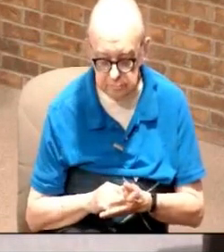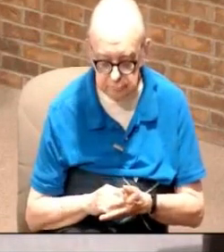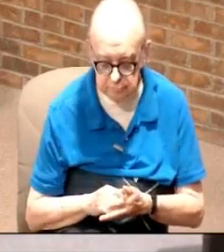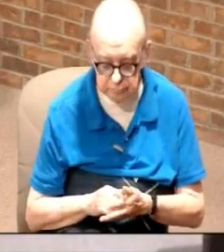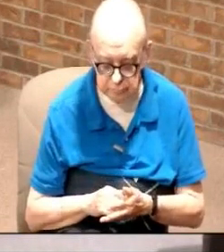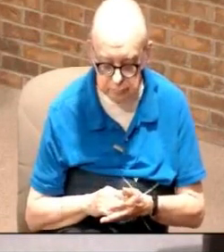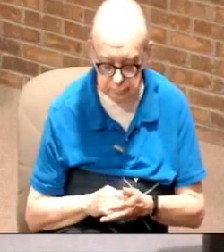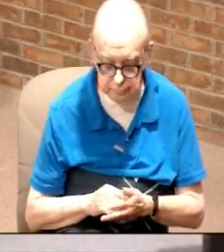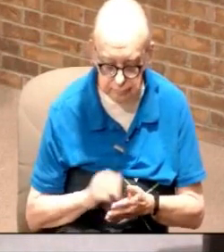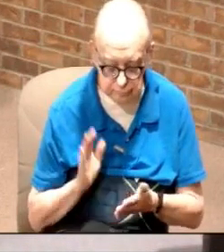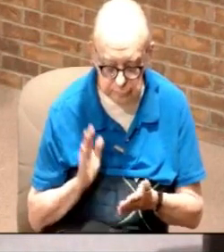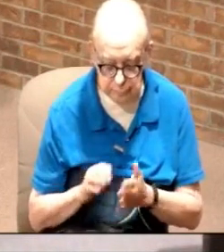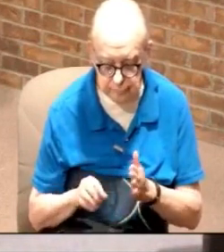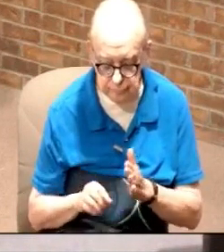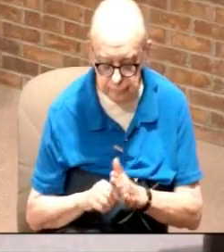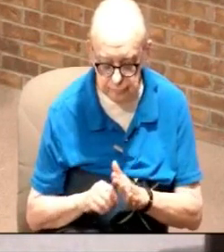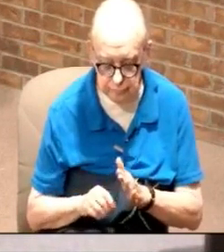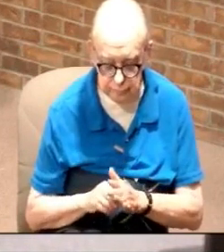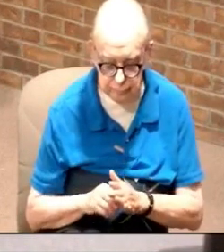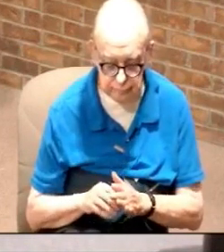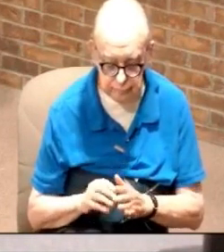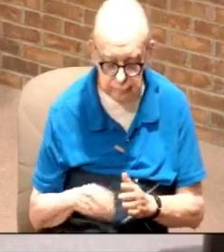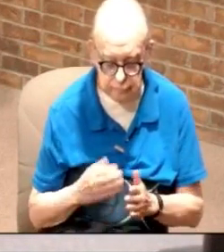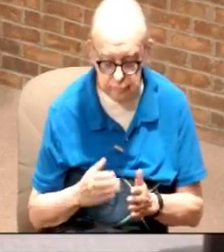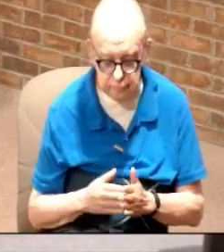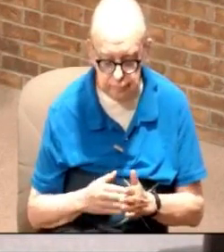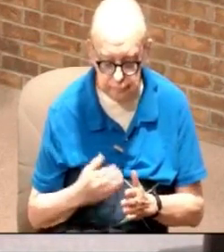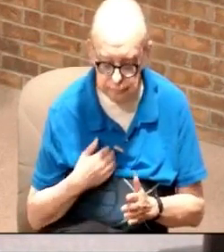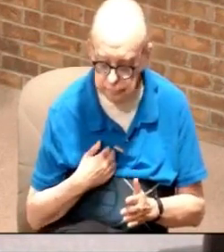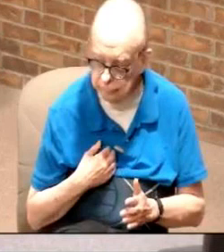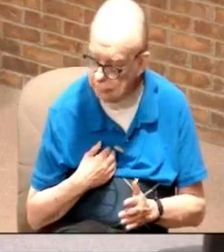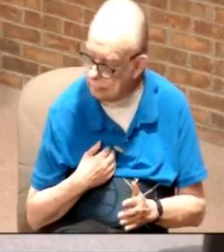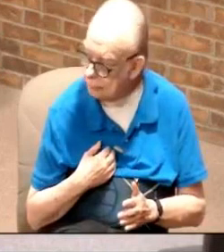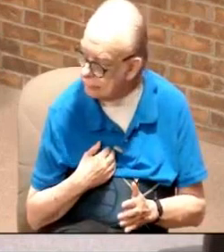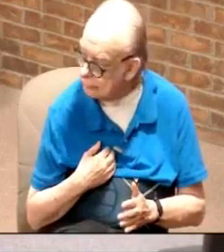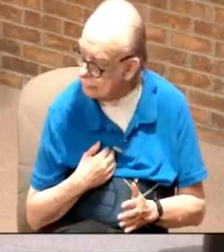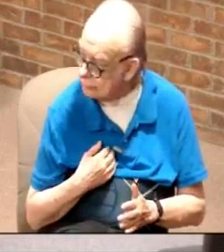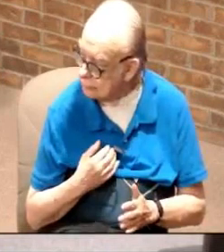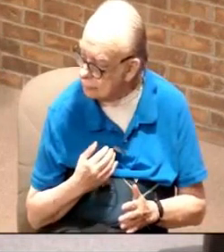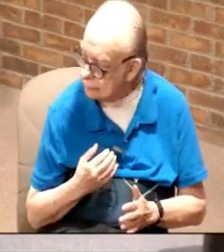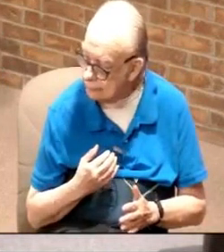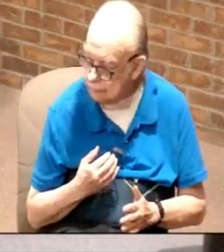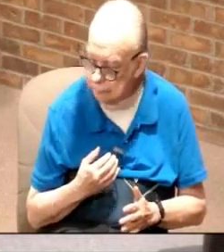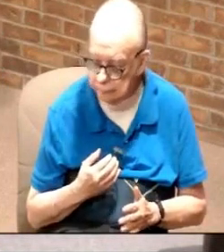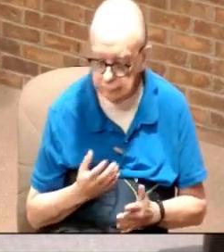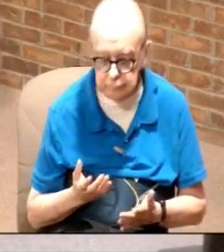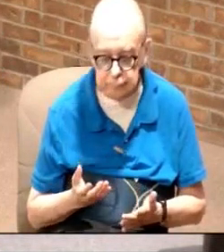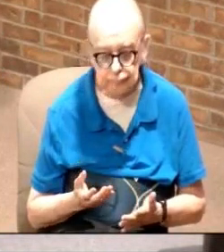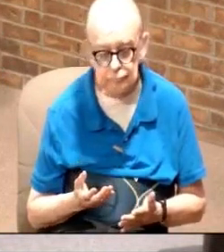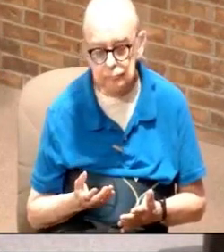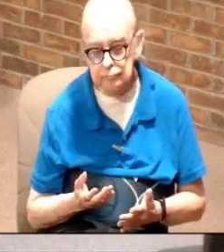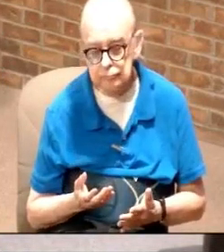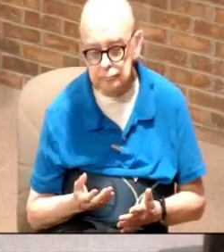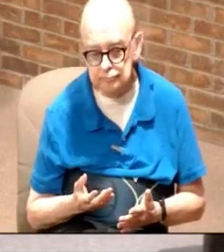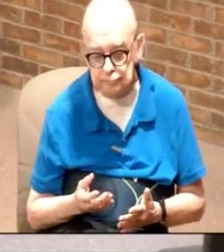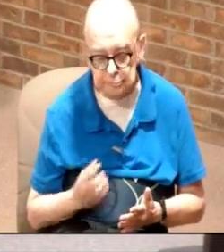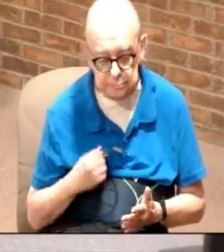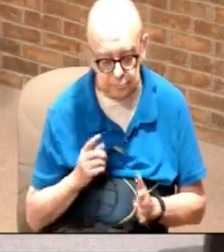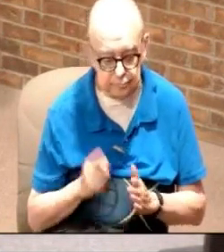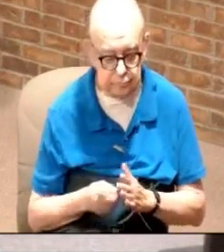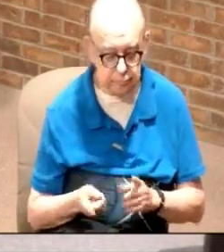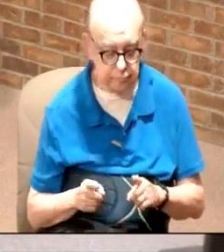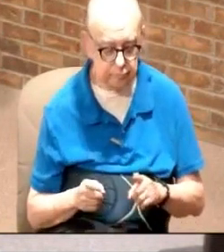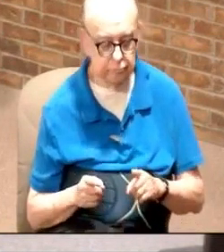it's little verses and again I had an epiphany a moment